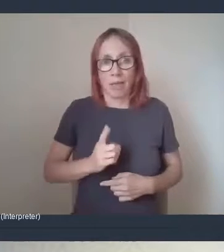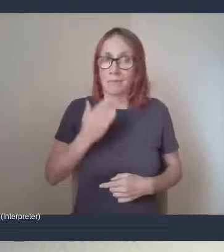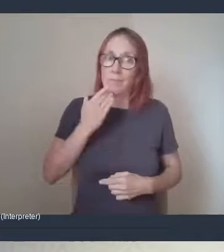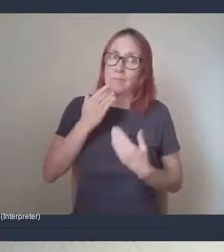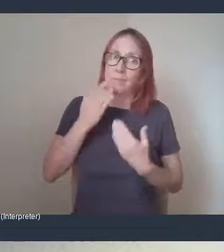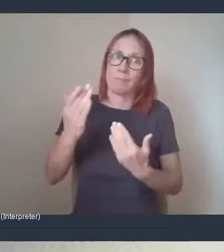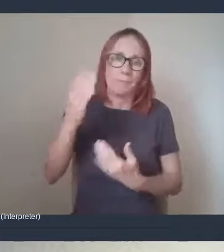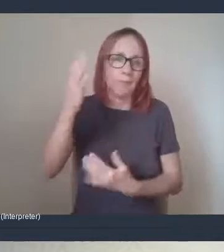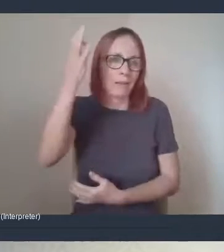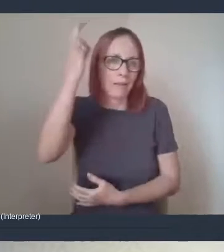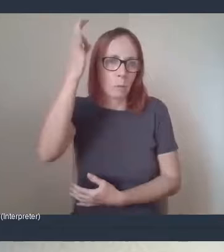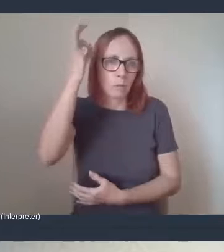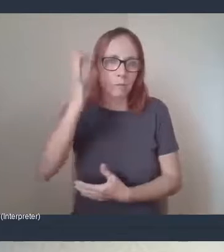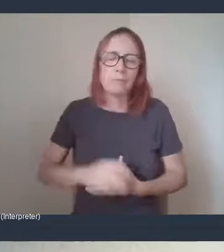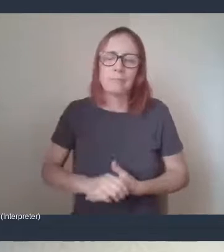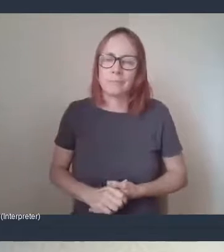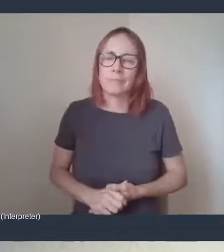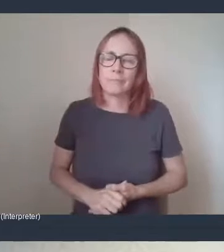doing that.